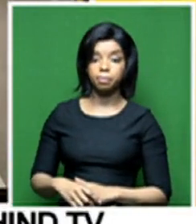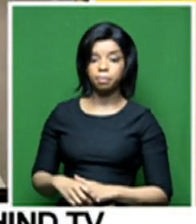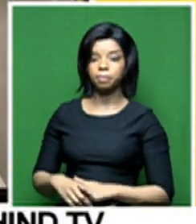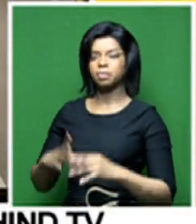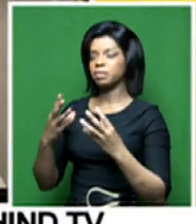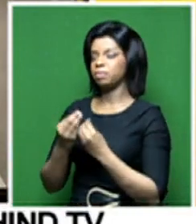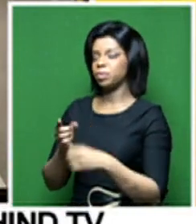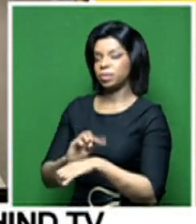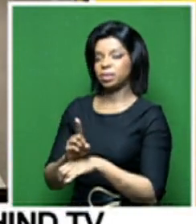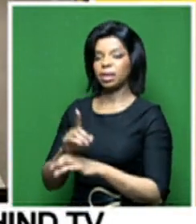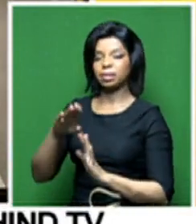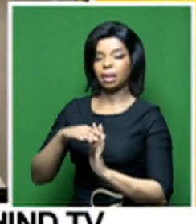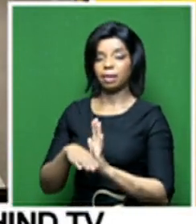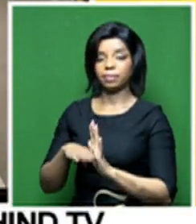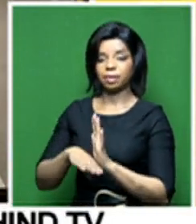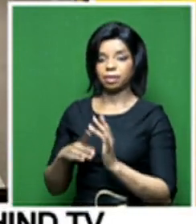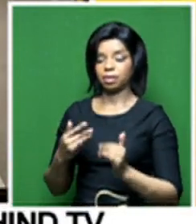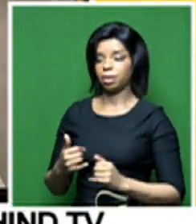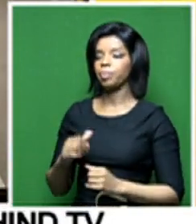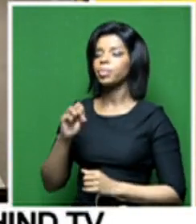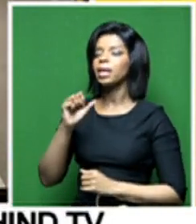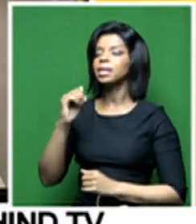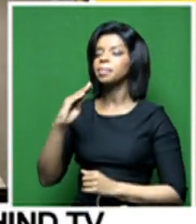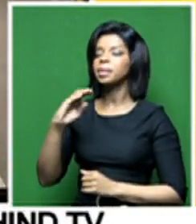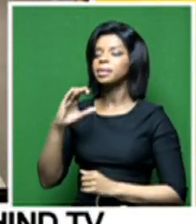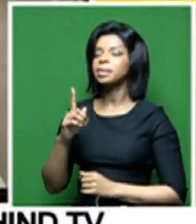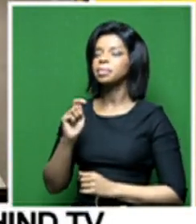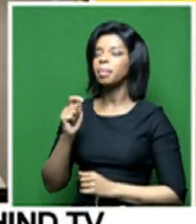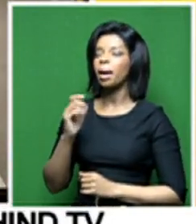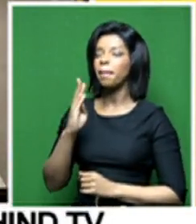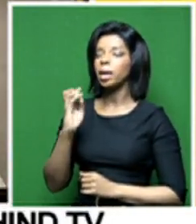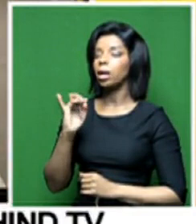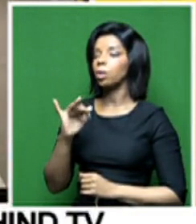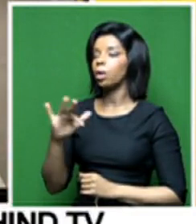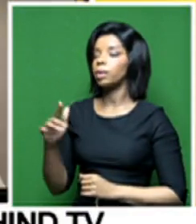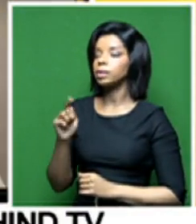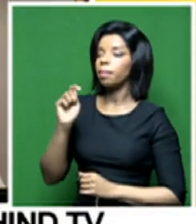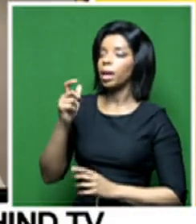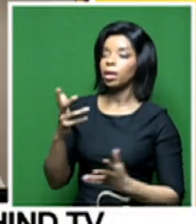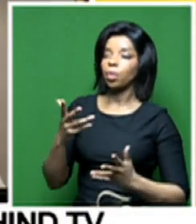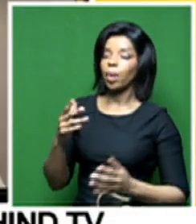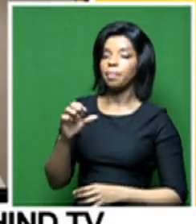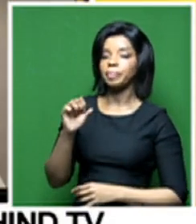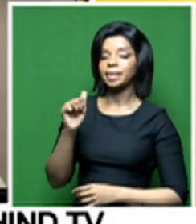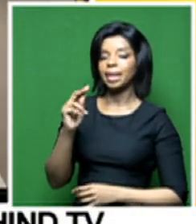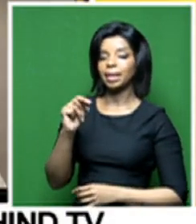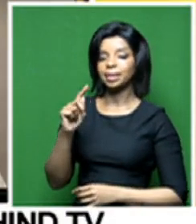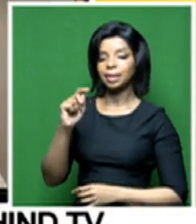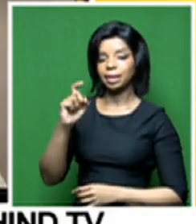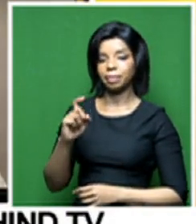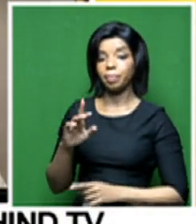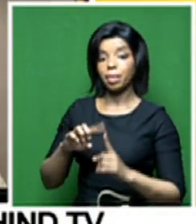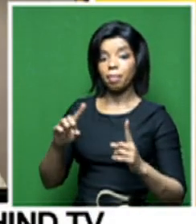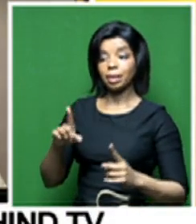left. I mean, the SABC pays a billion rand annual distribution fee to Centec, but Centec actually used to be an SABC subsidiary.